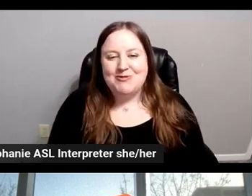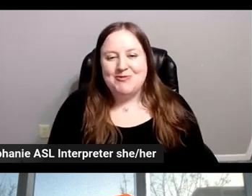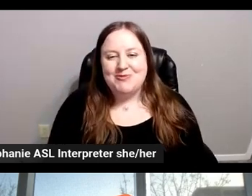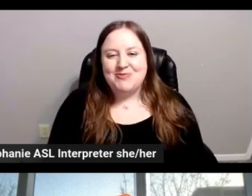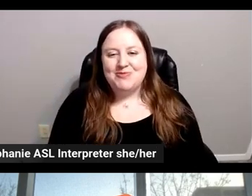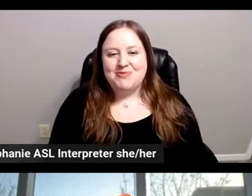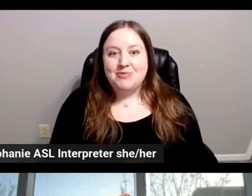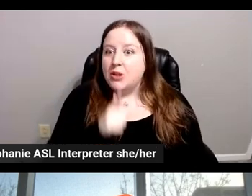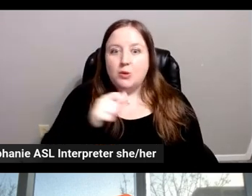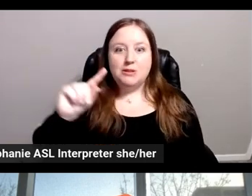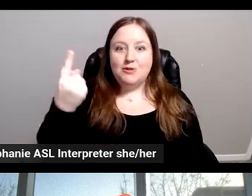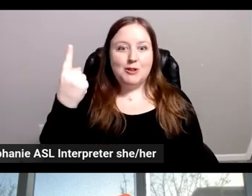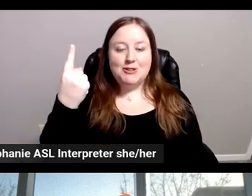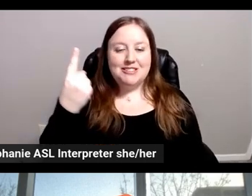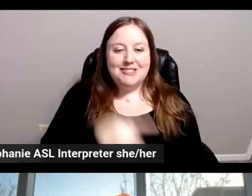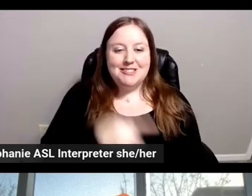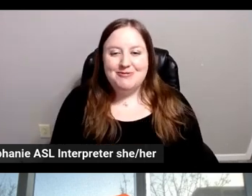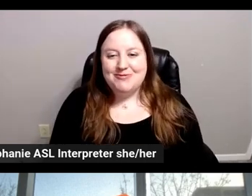Who wants to go first?